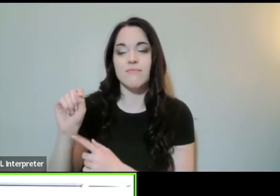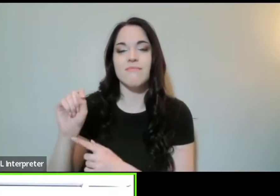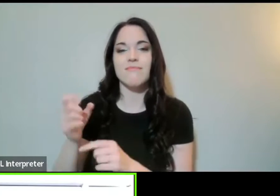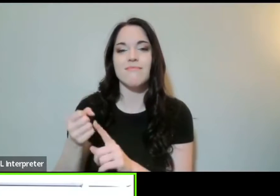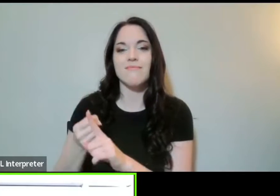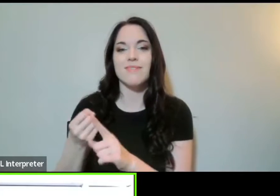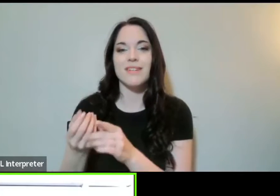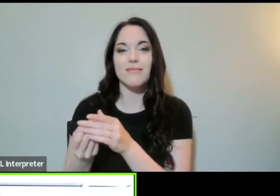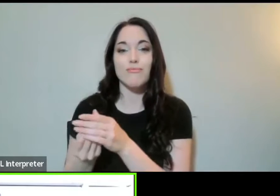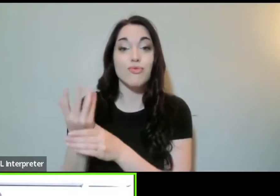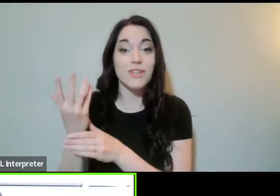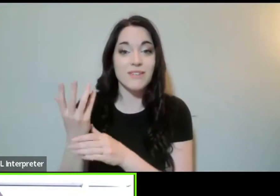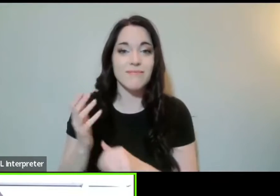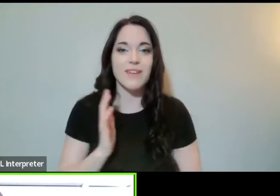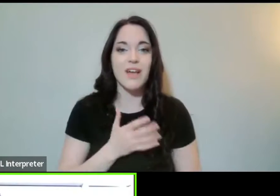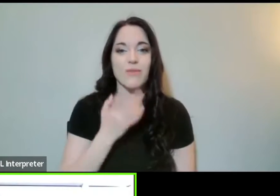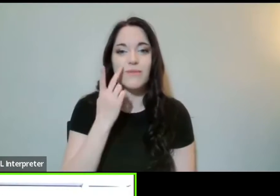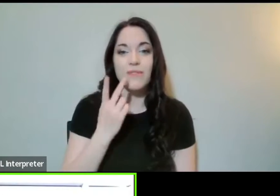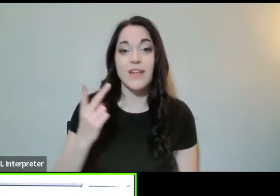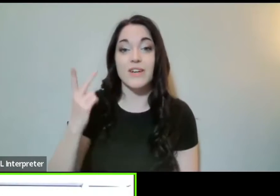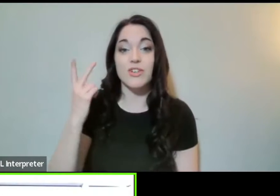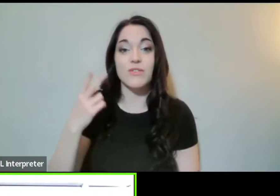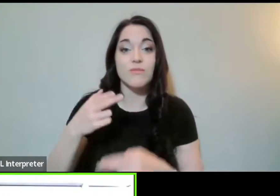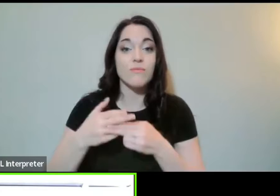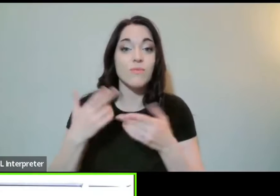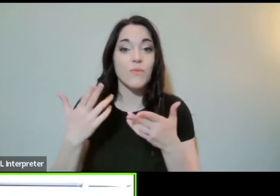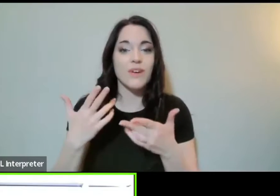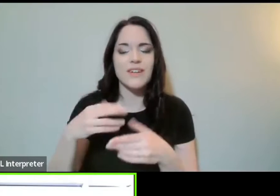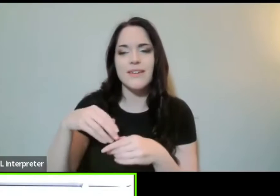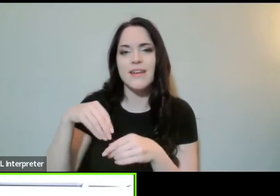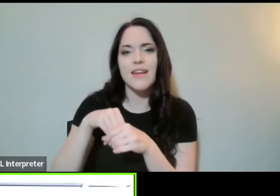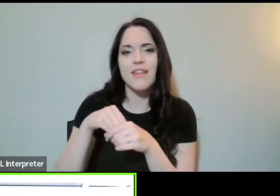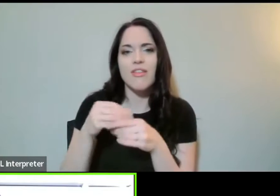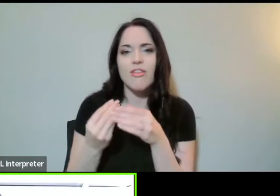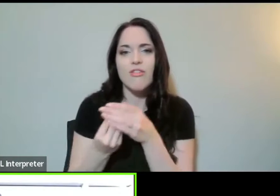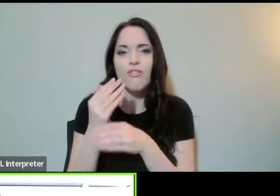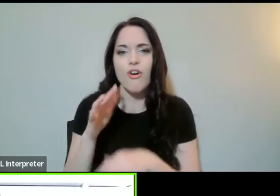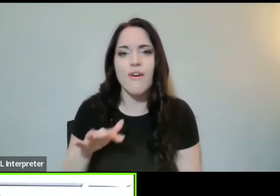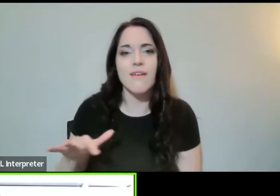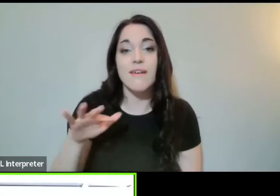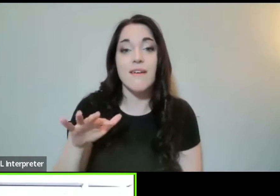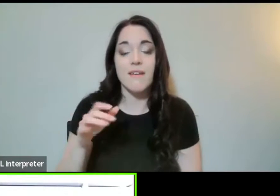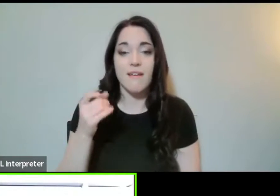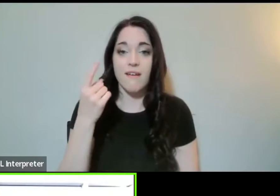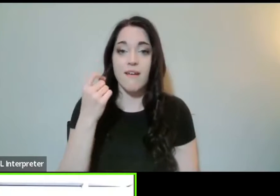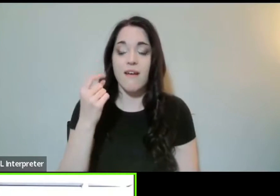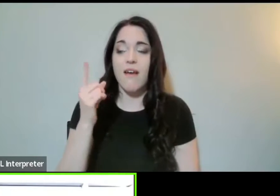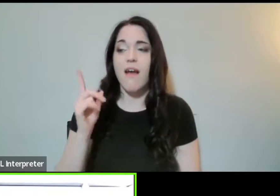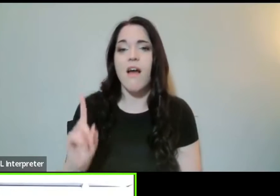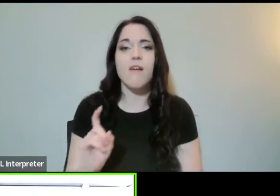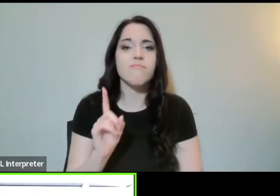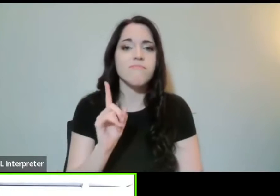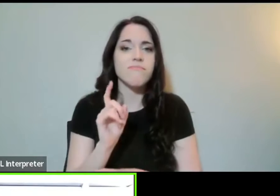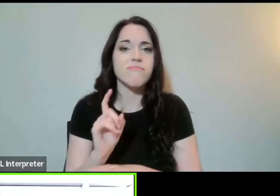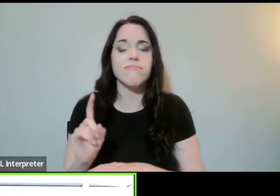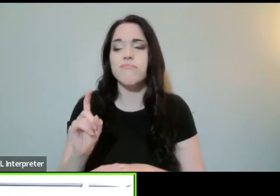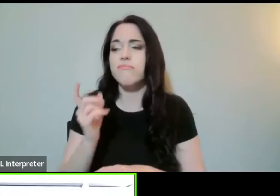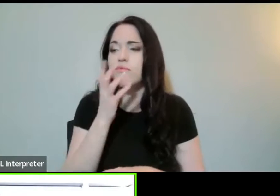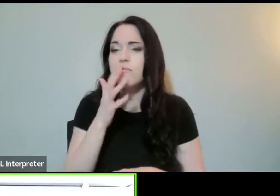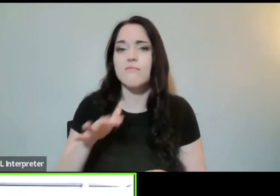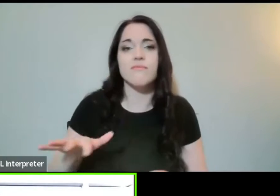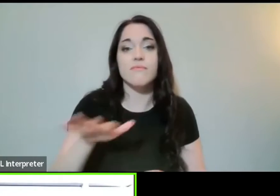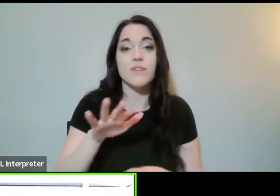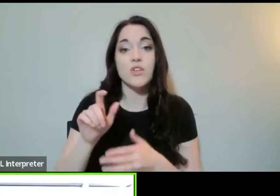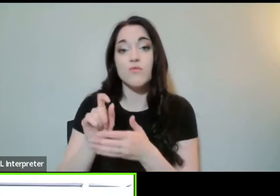for today is entitled In the Garden. This reflection today is by our writer